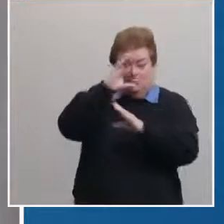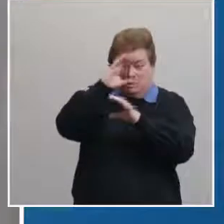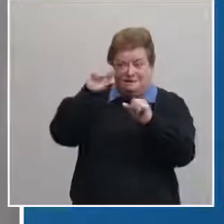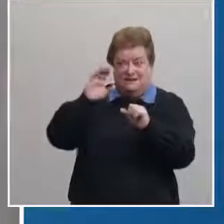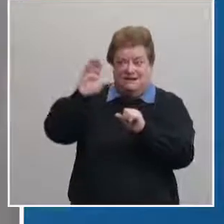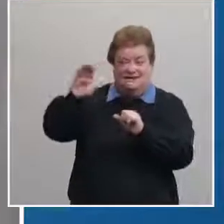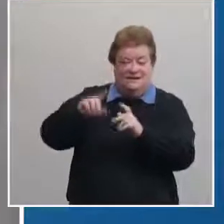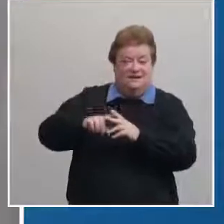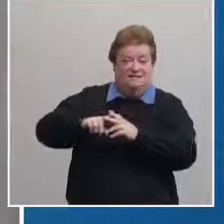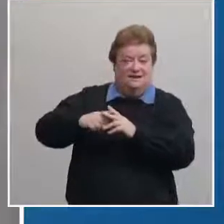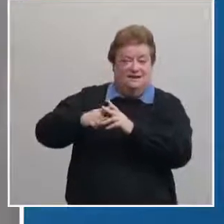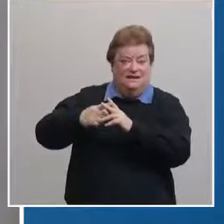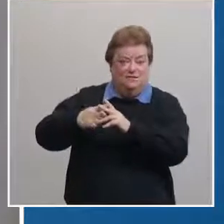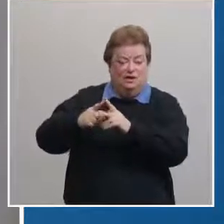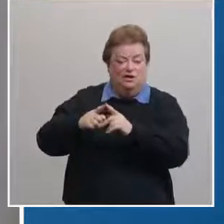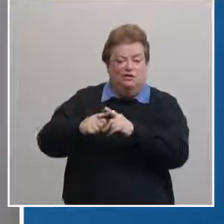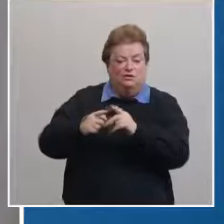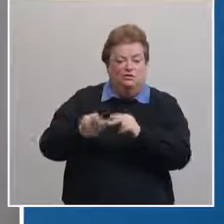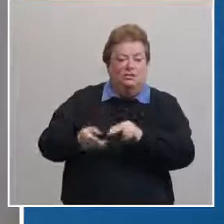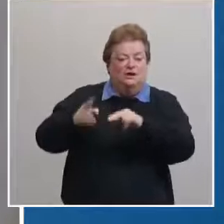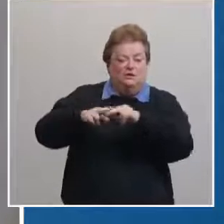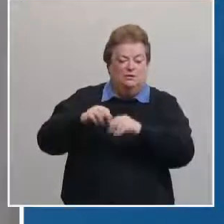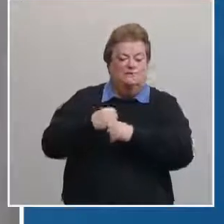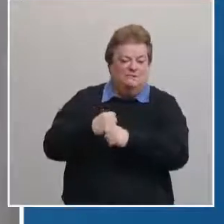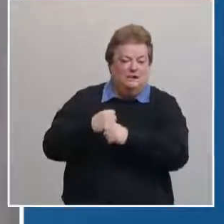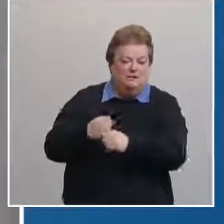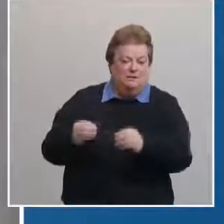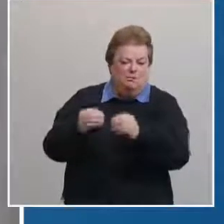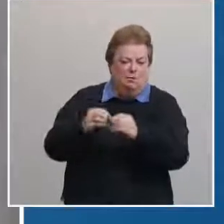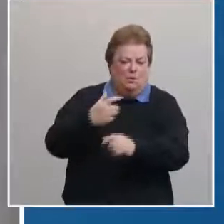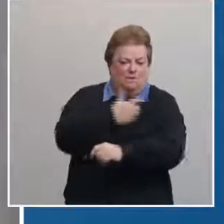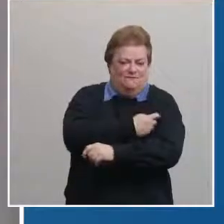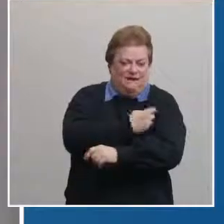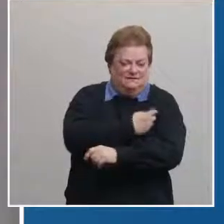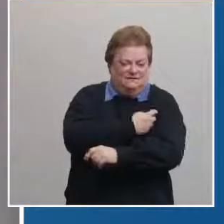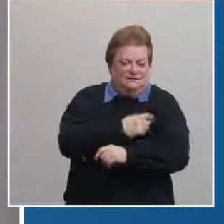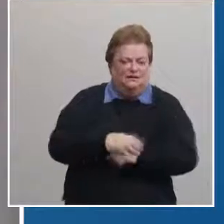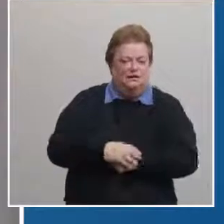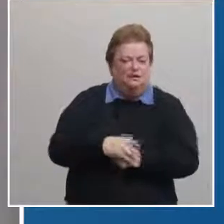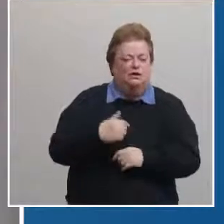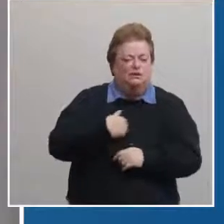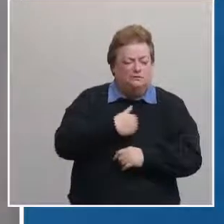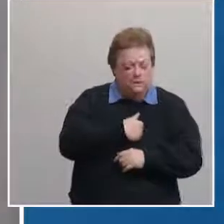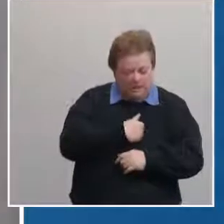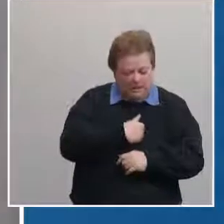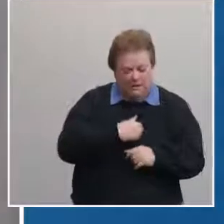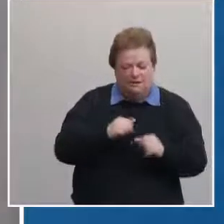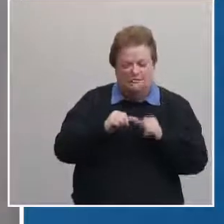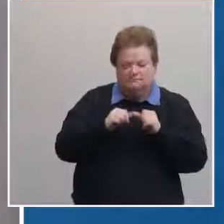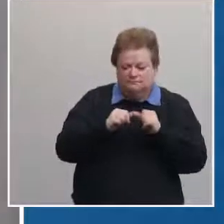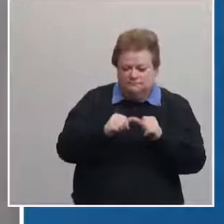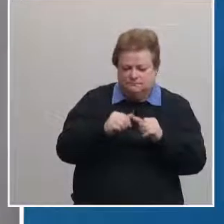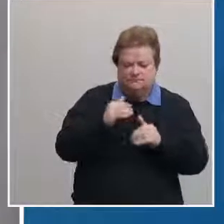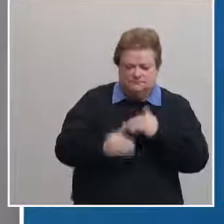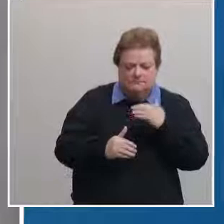to increase the manufacturing of the vaccine so we're going to just keep moving forward and get vaccine into